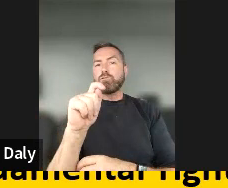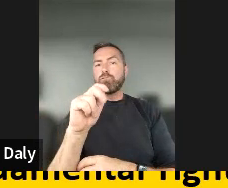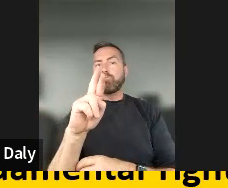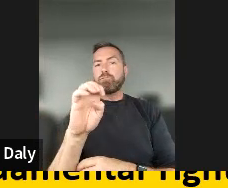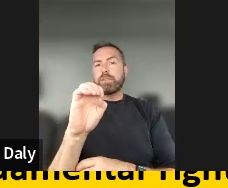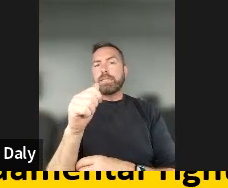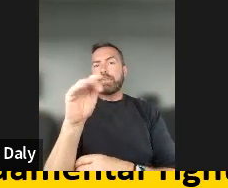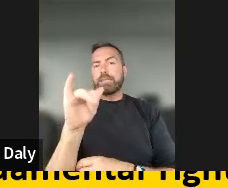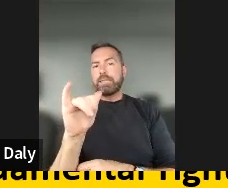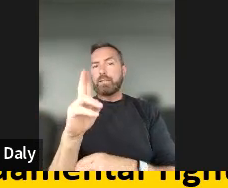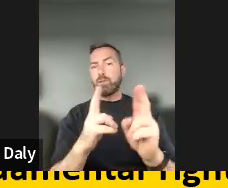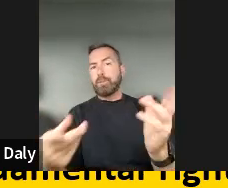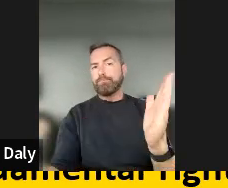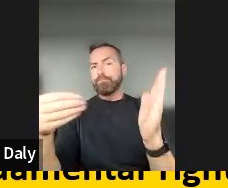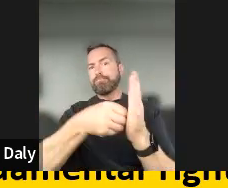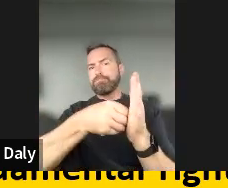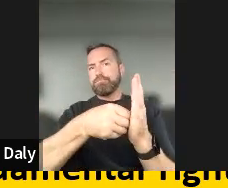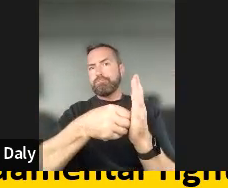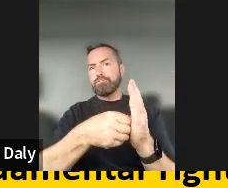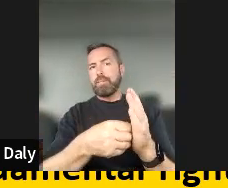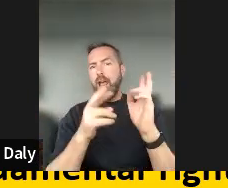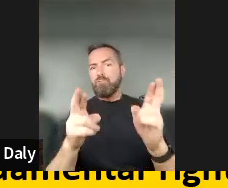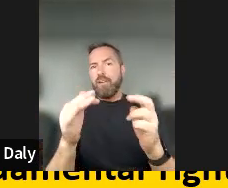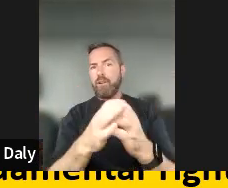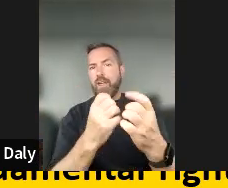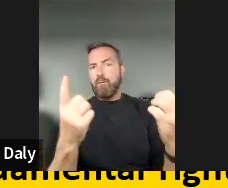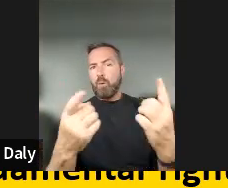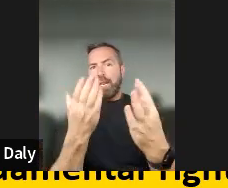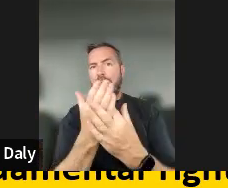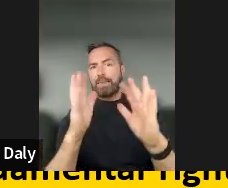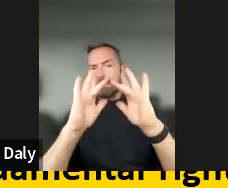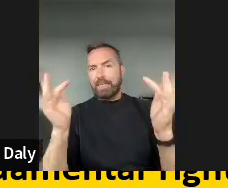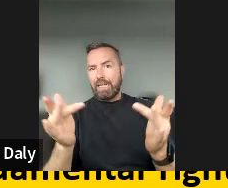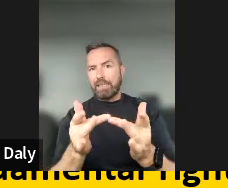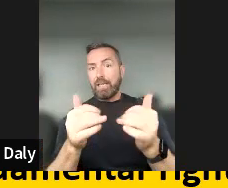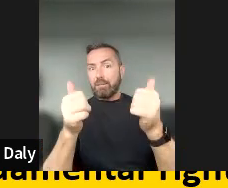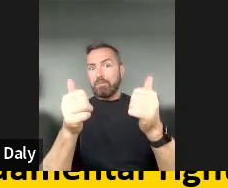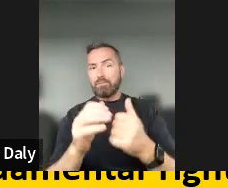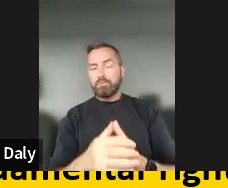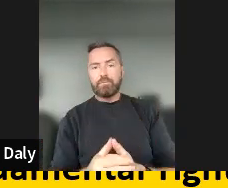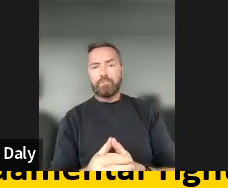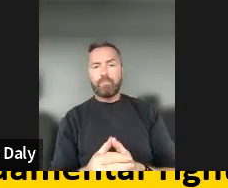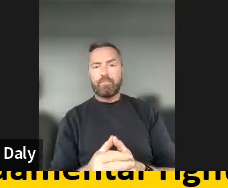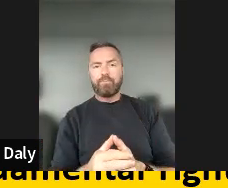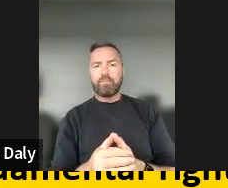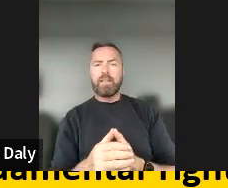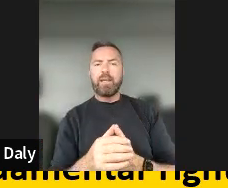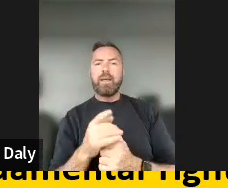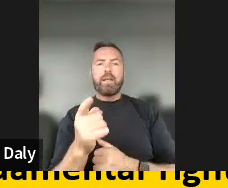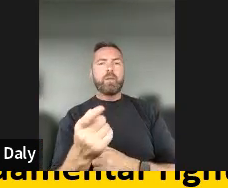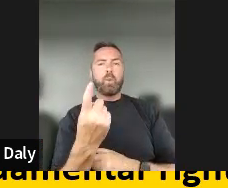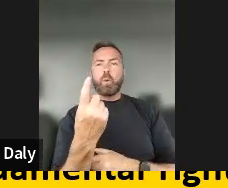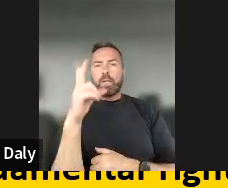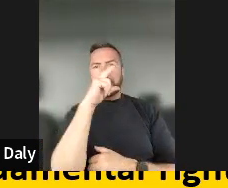It should become a right for everyone to access the internet. And this was taken as an example